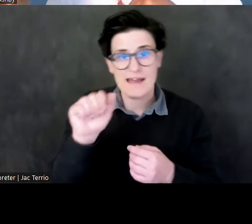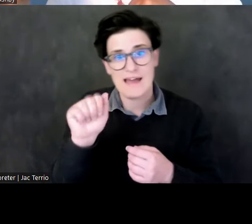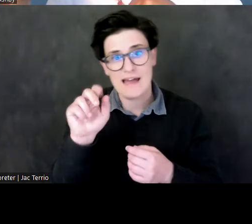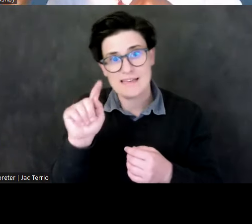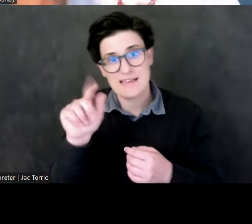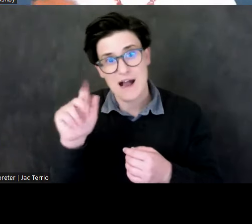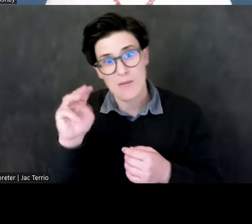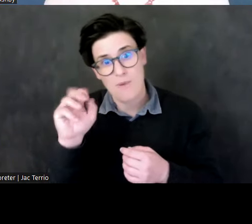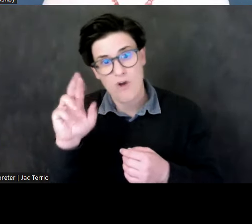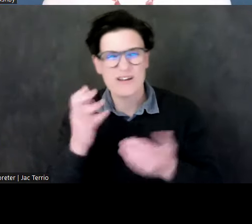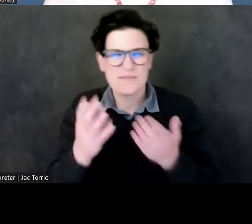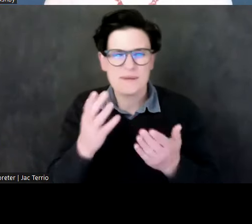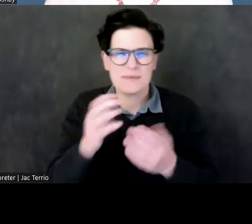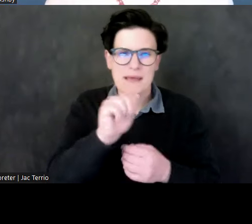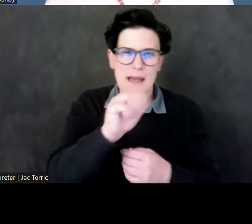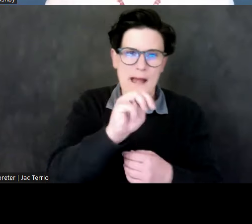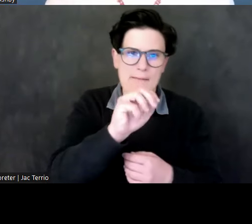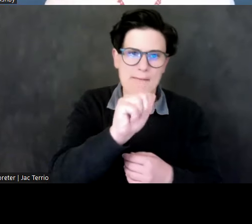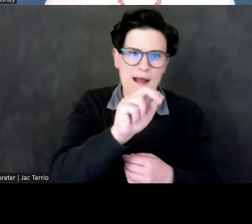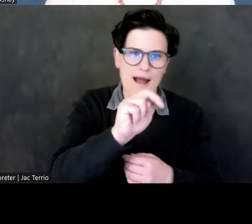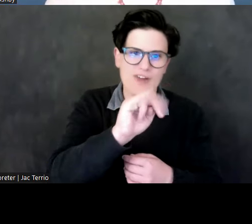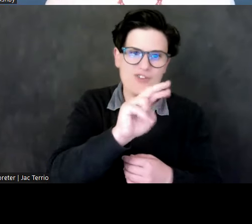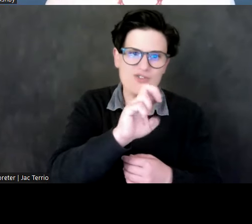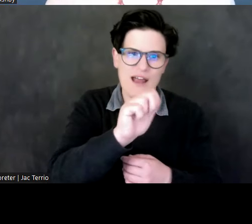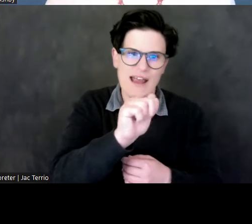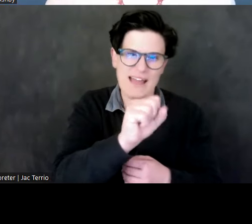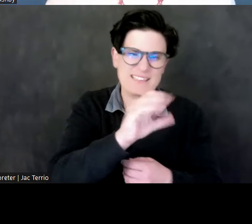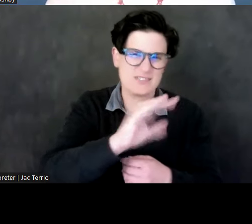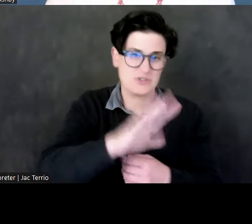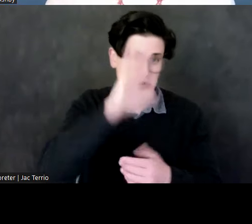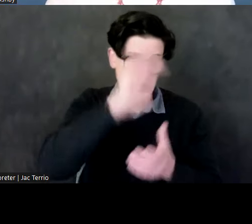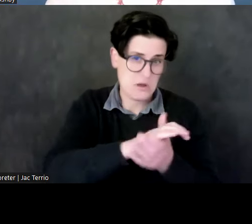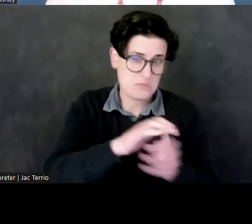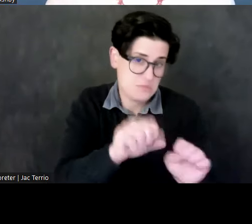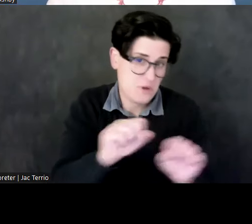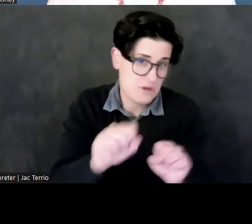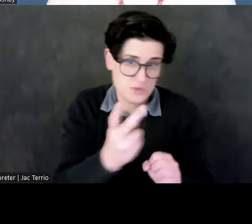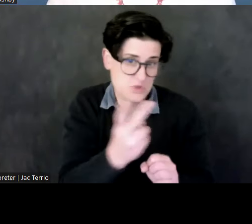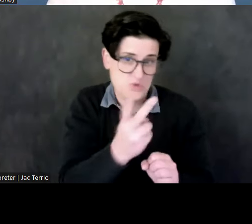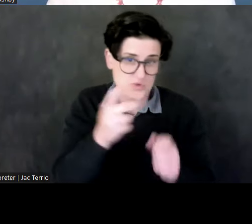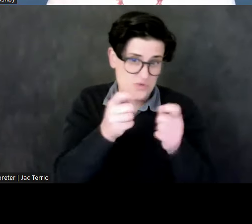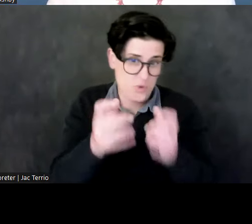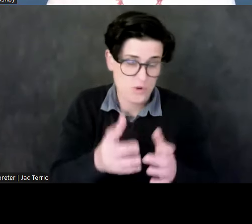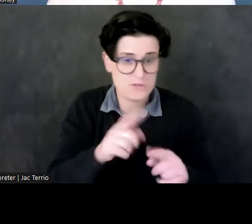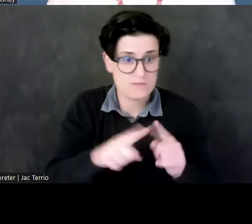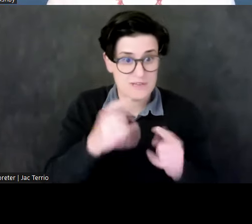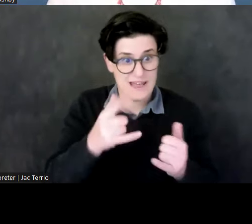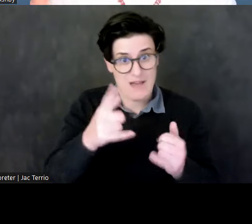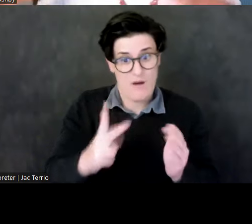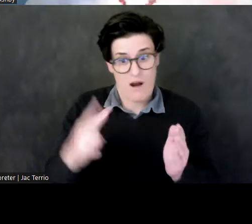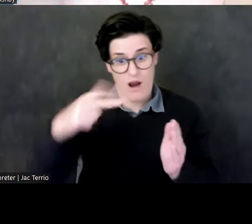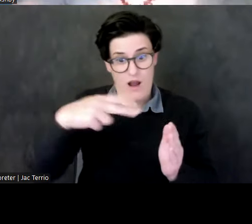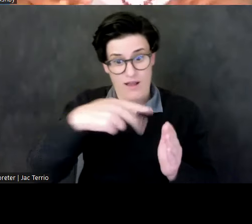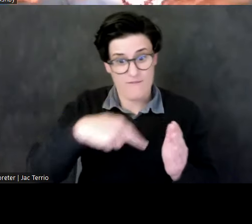and her husband. But the cutouts that are now depicted in color at the bottom come